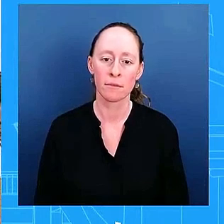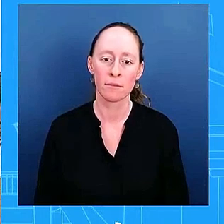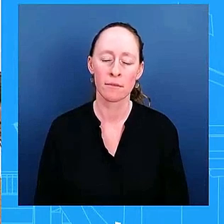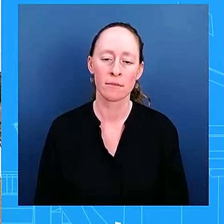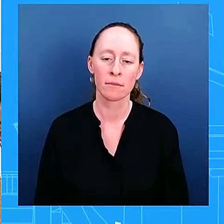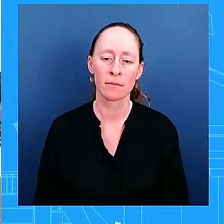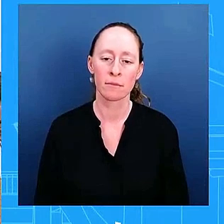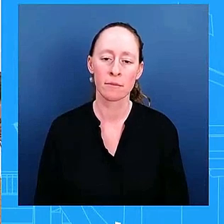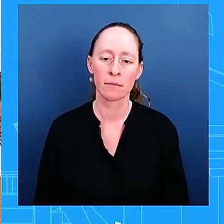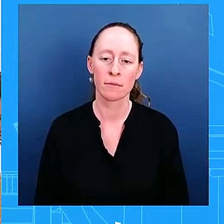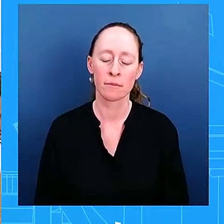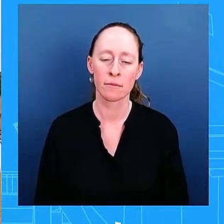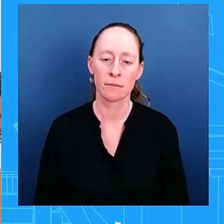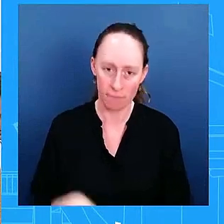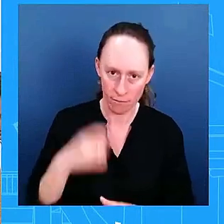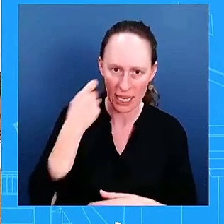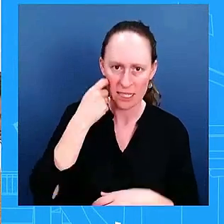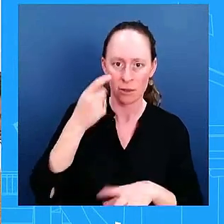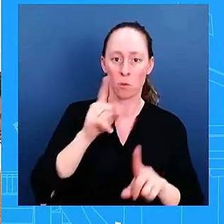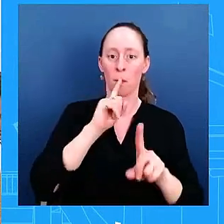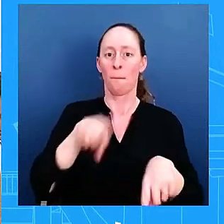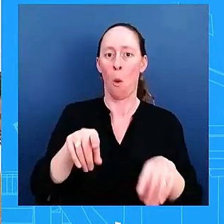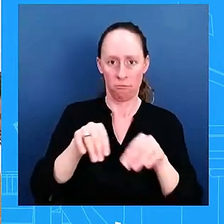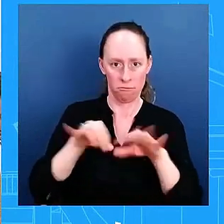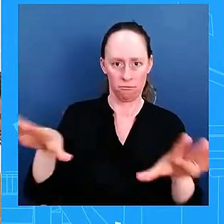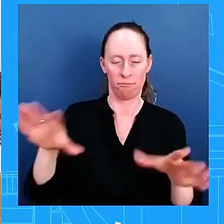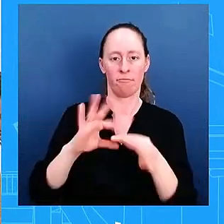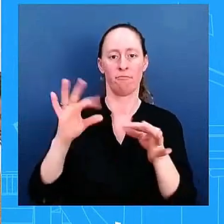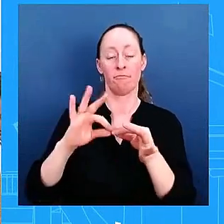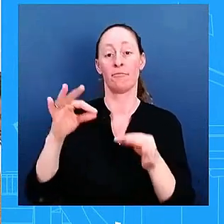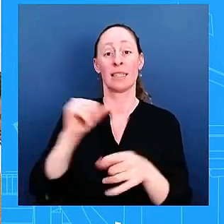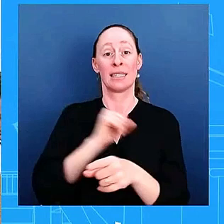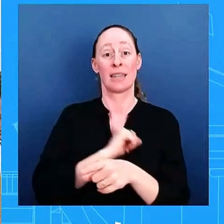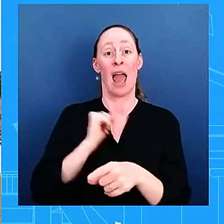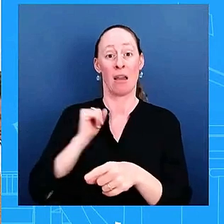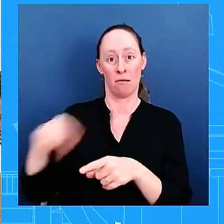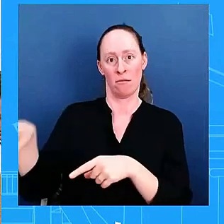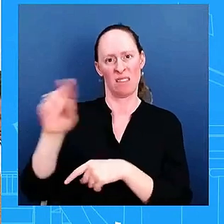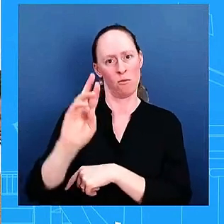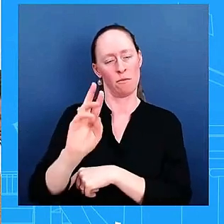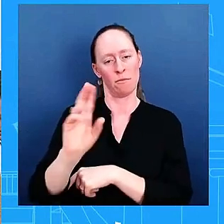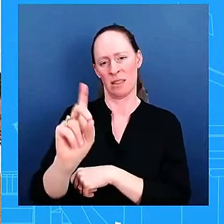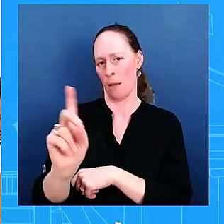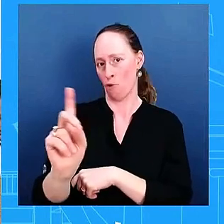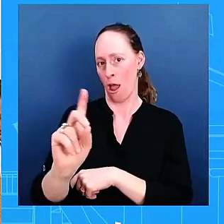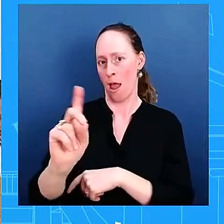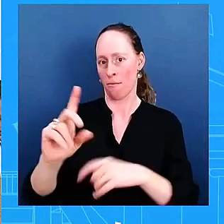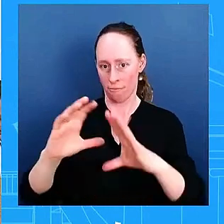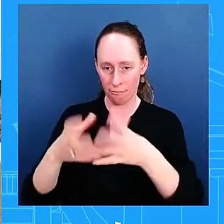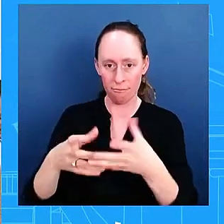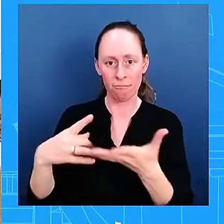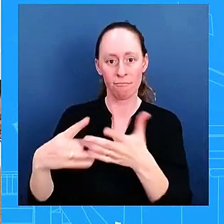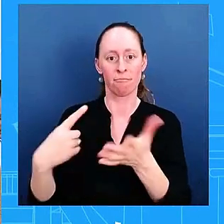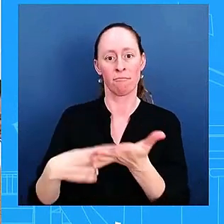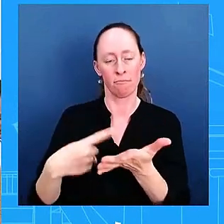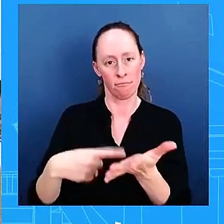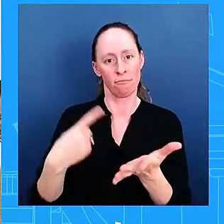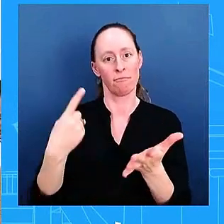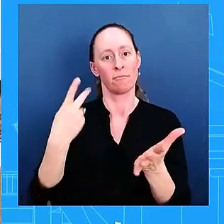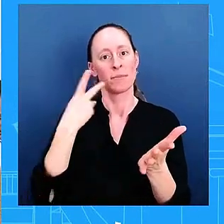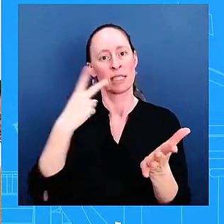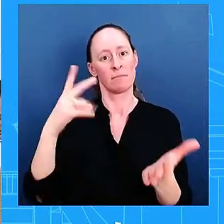reelection are having ads that show images of president trump touting their own cooperation with president trump when he was in office